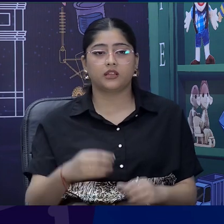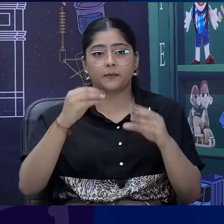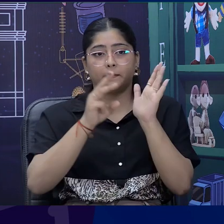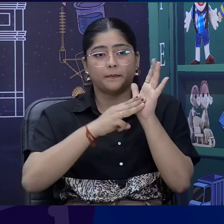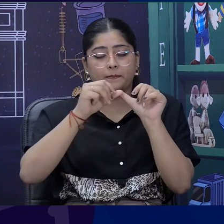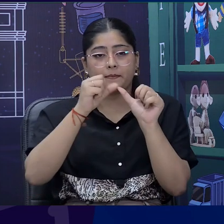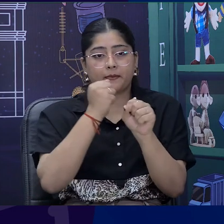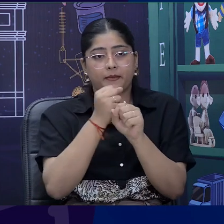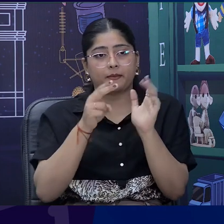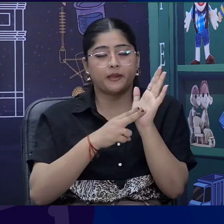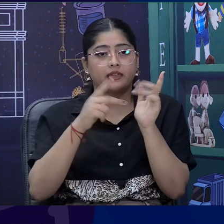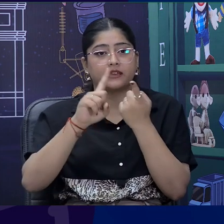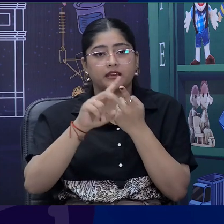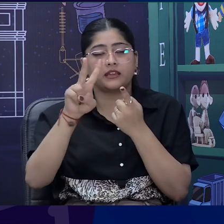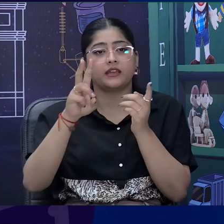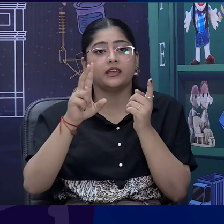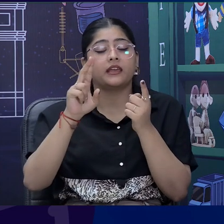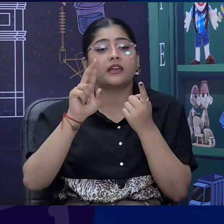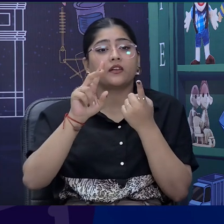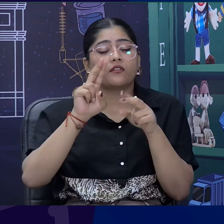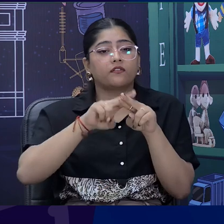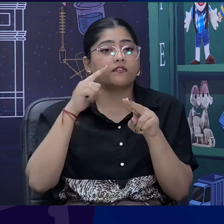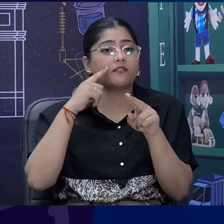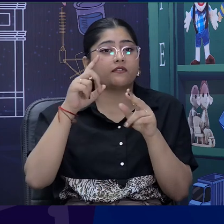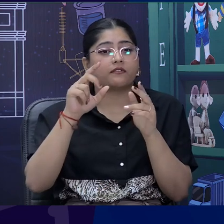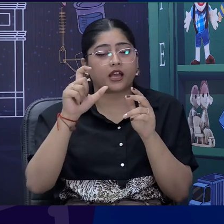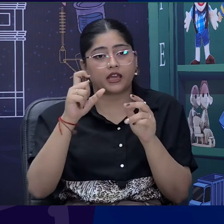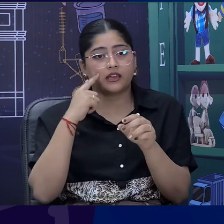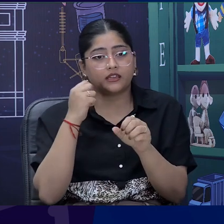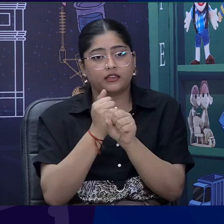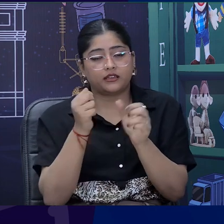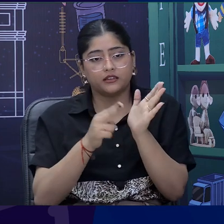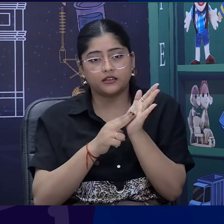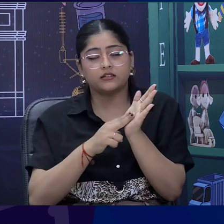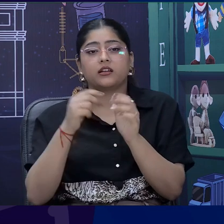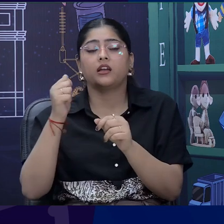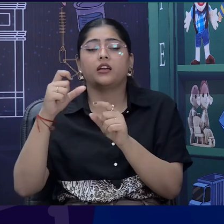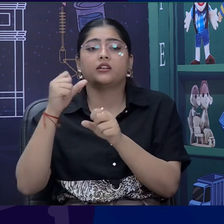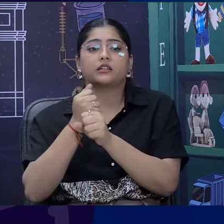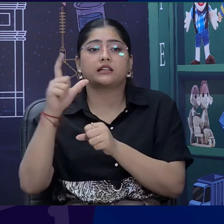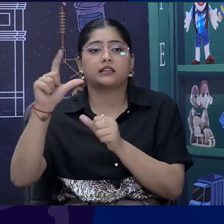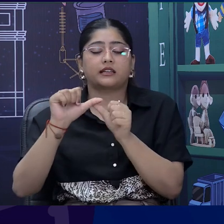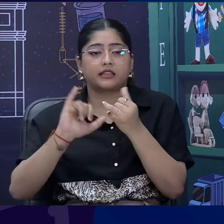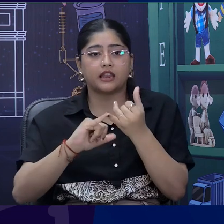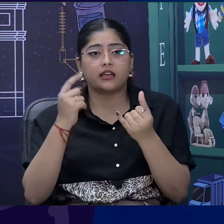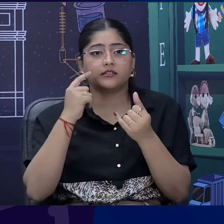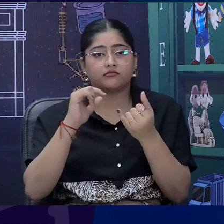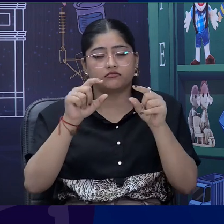and the whole concentration will be on that line and that line will be enlarged by this magnifying